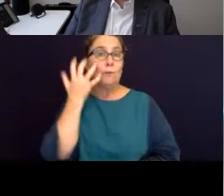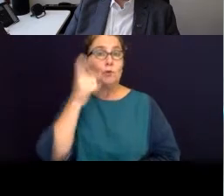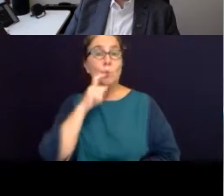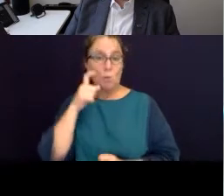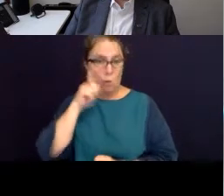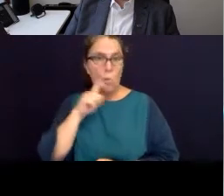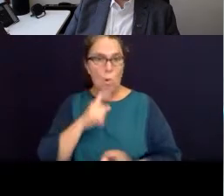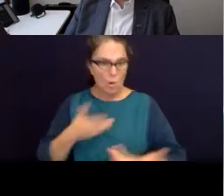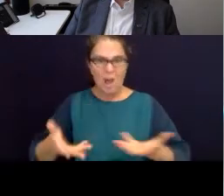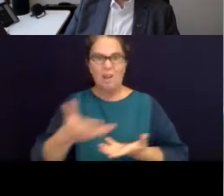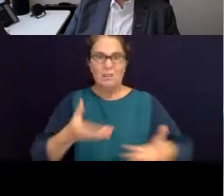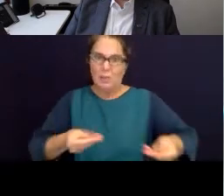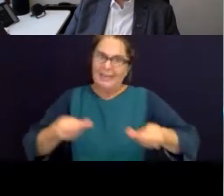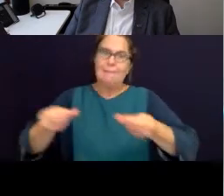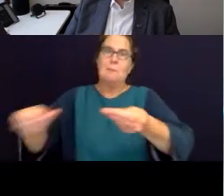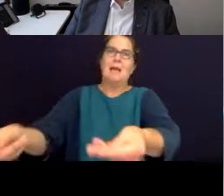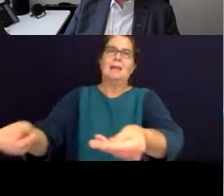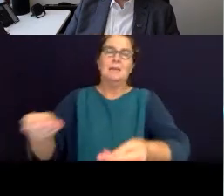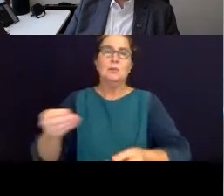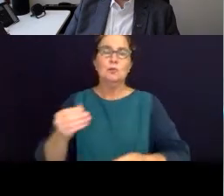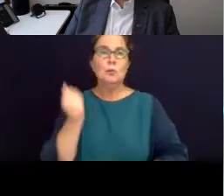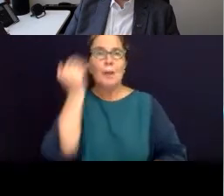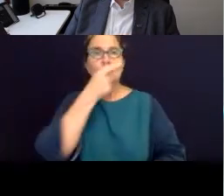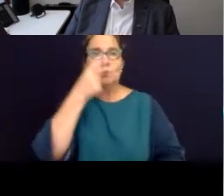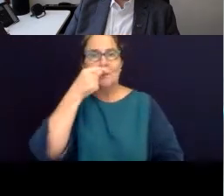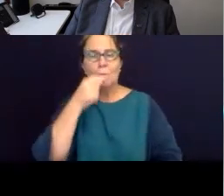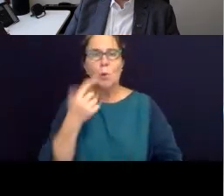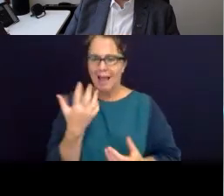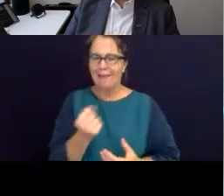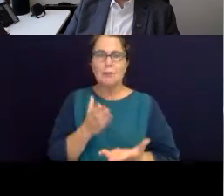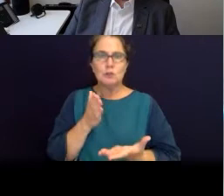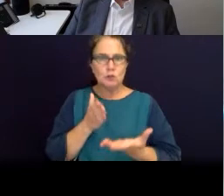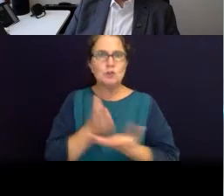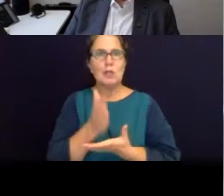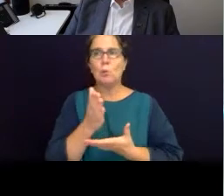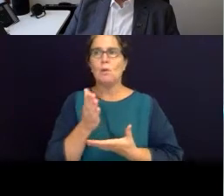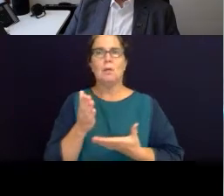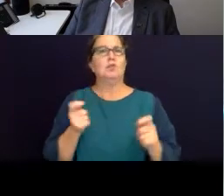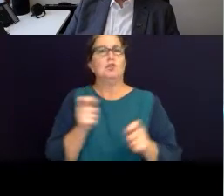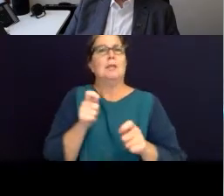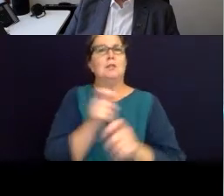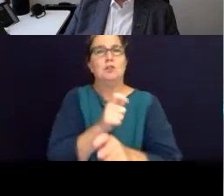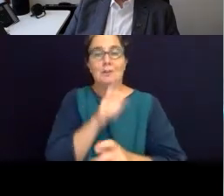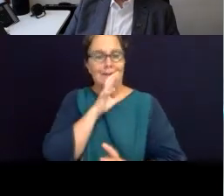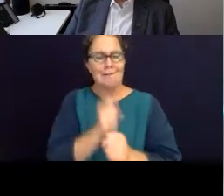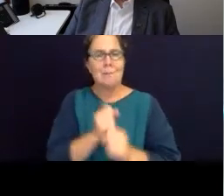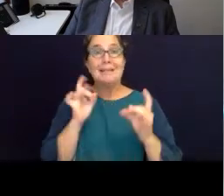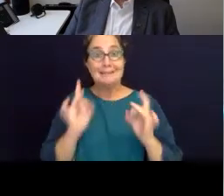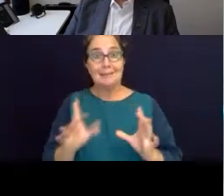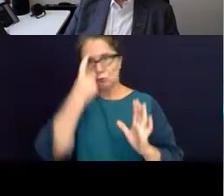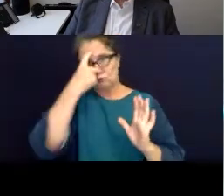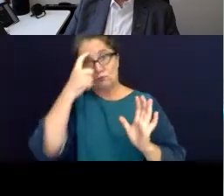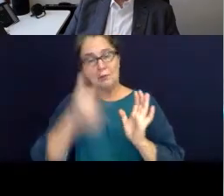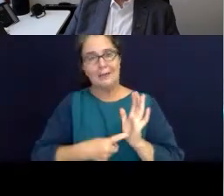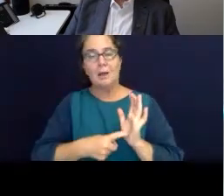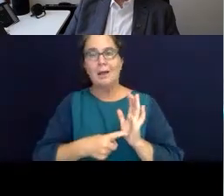there is some, some genuine changes in the way that that governments are beginning to approach the idea of Aboriginal rights to water. But it still